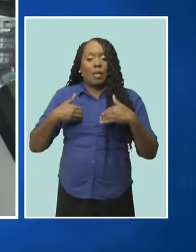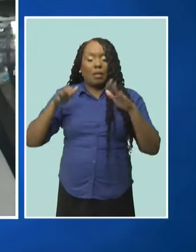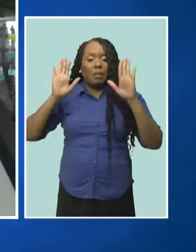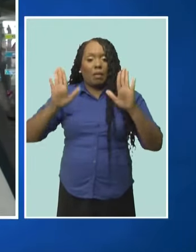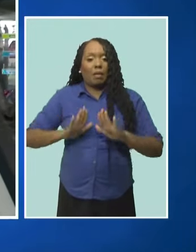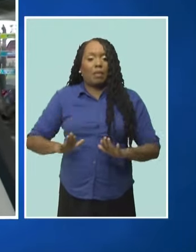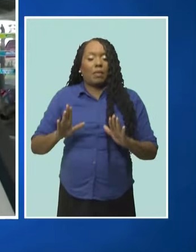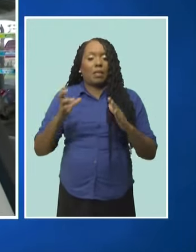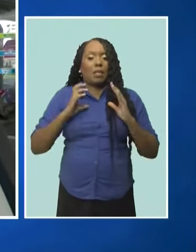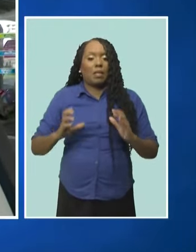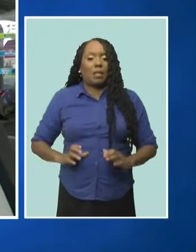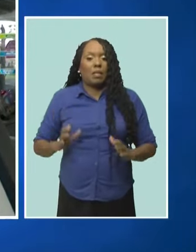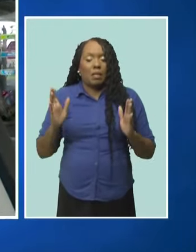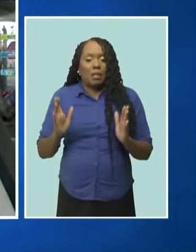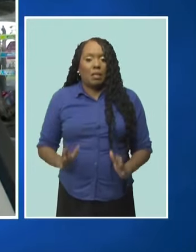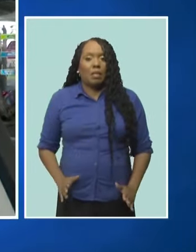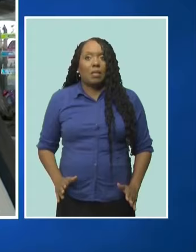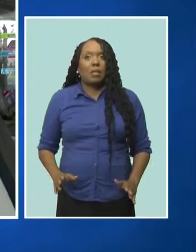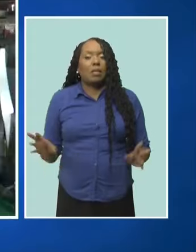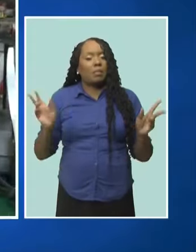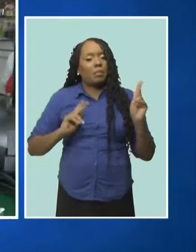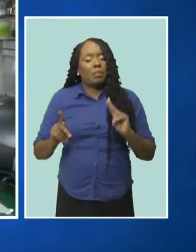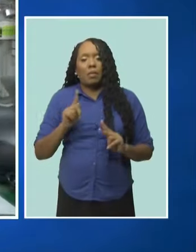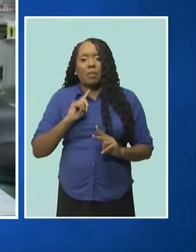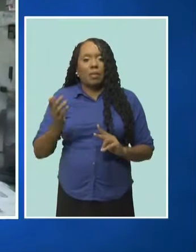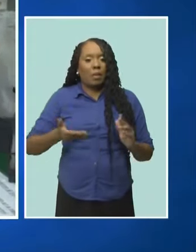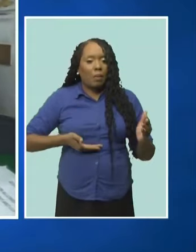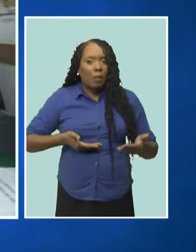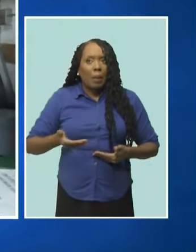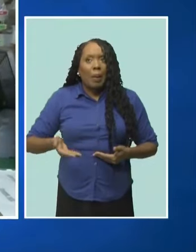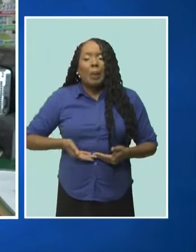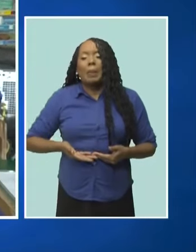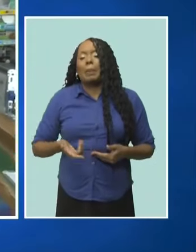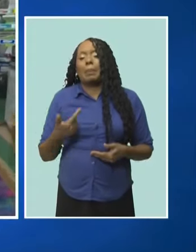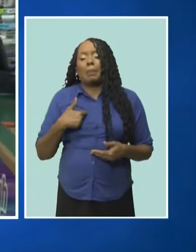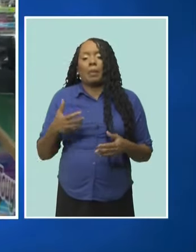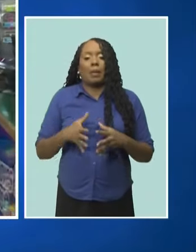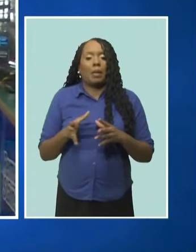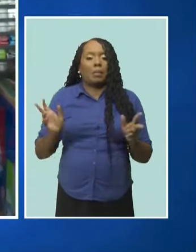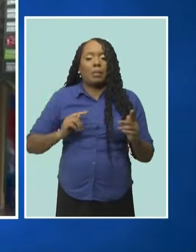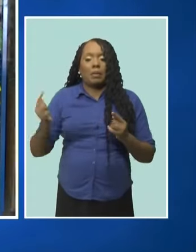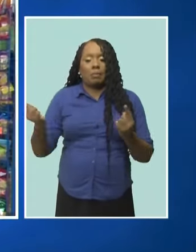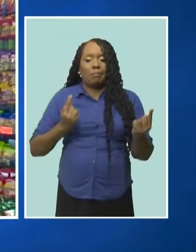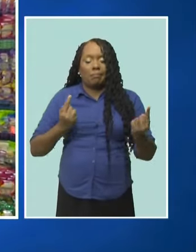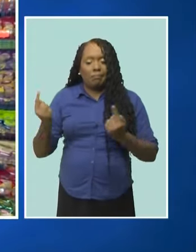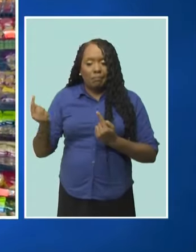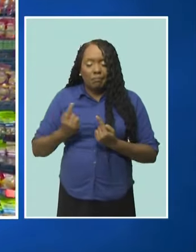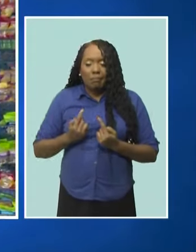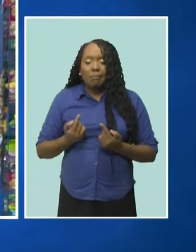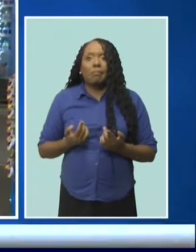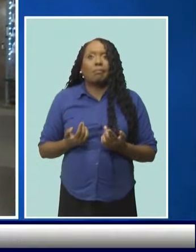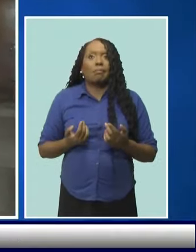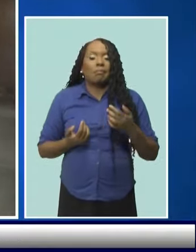are very welcoming, and a lot of them came this morning, and they were